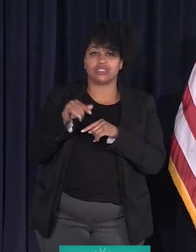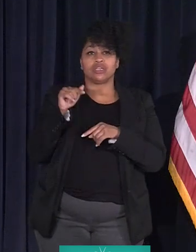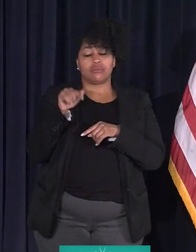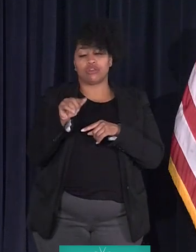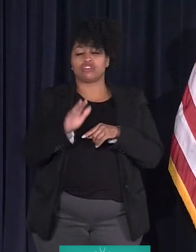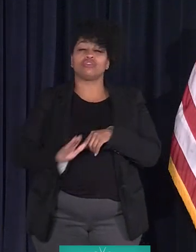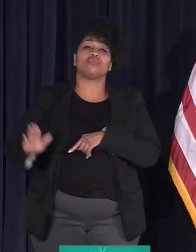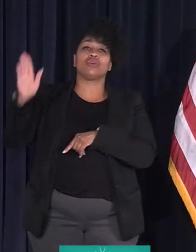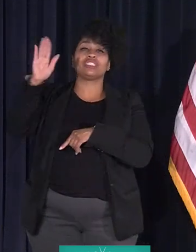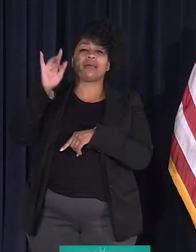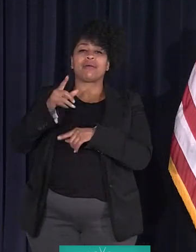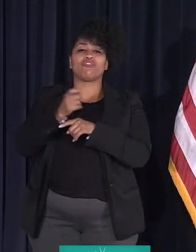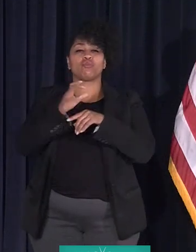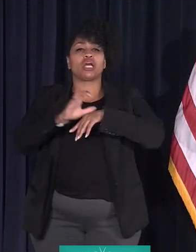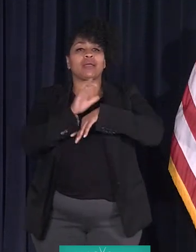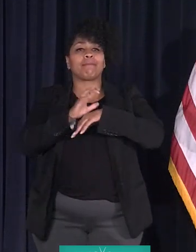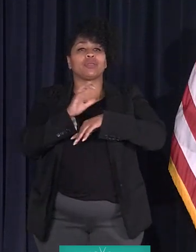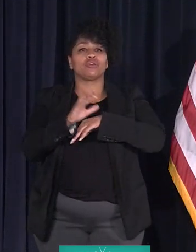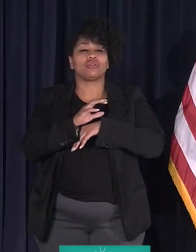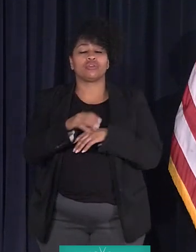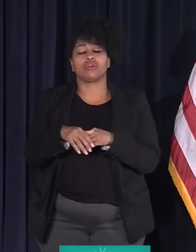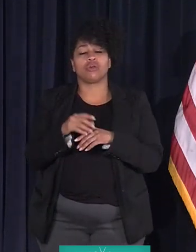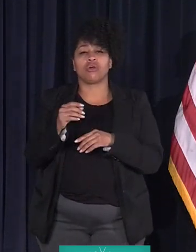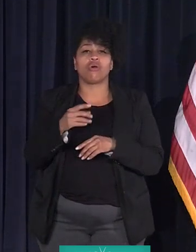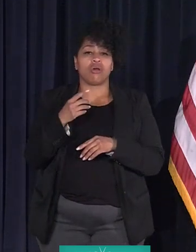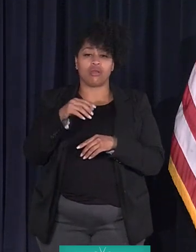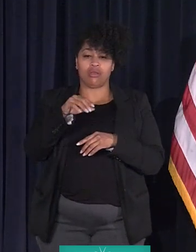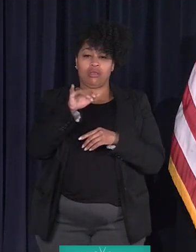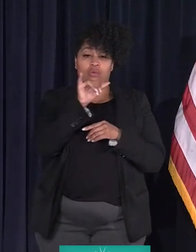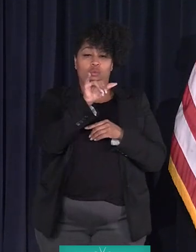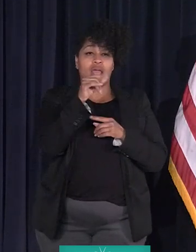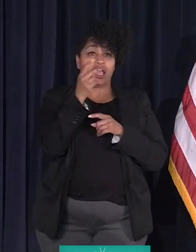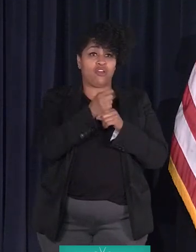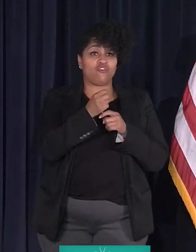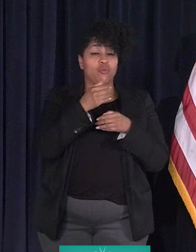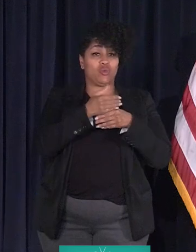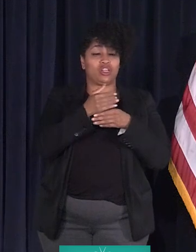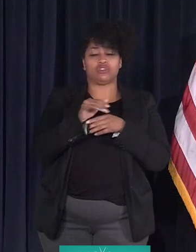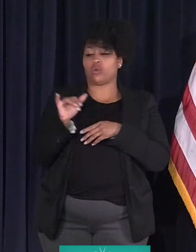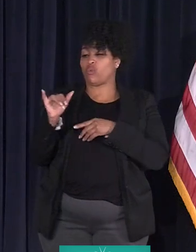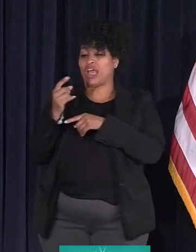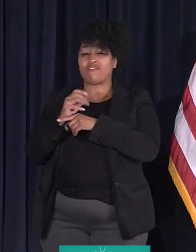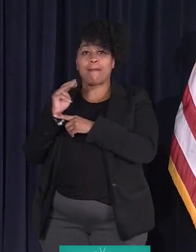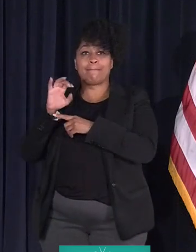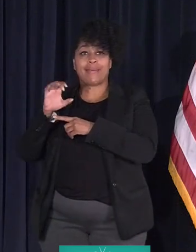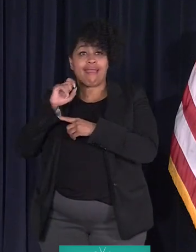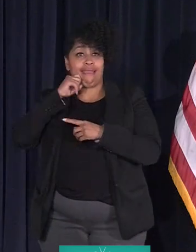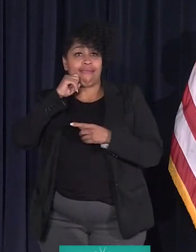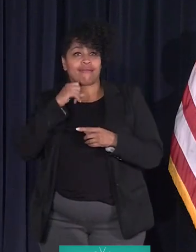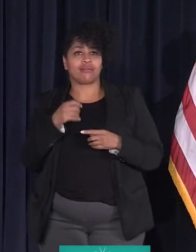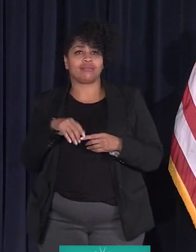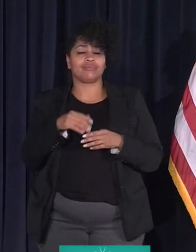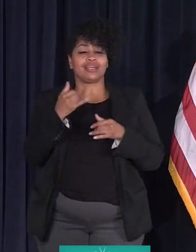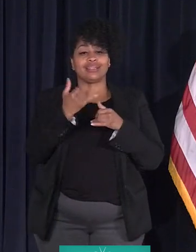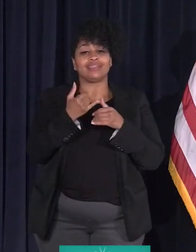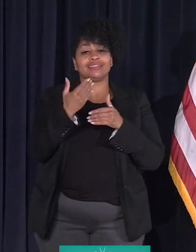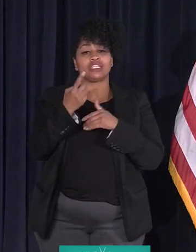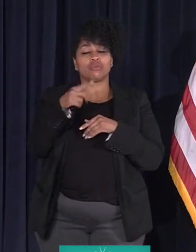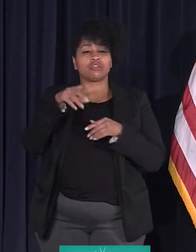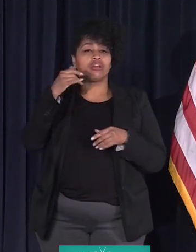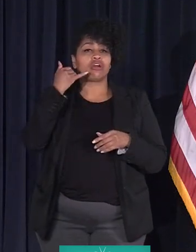from your computer, alt wiper windows, close option Y from a Mac. Next caller is phone number ending in